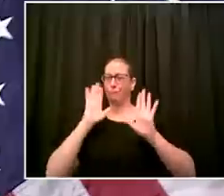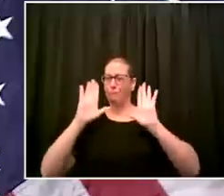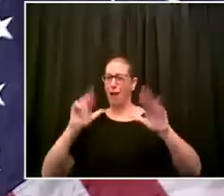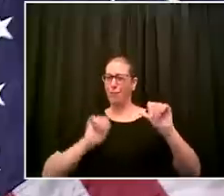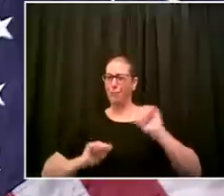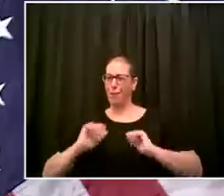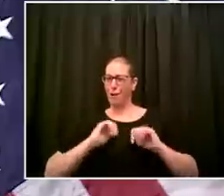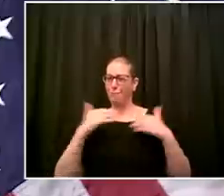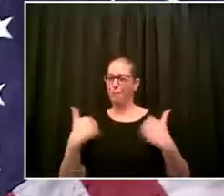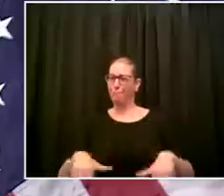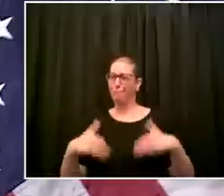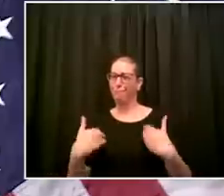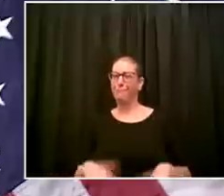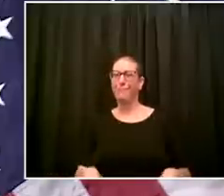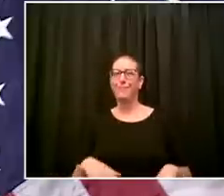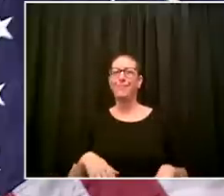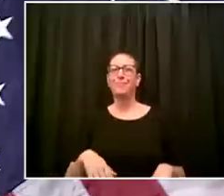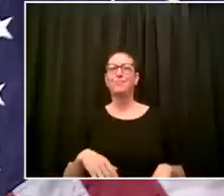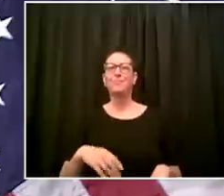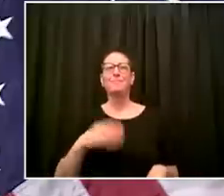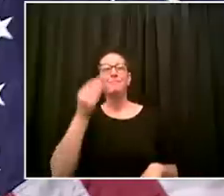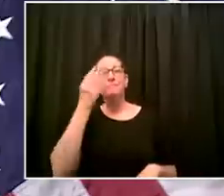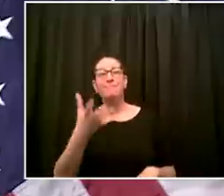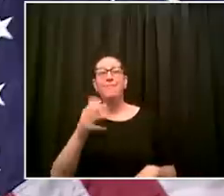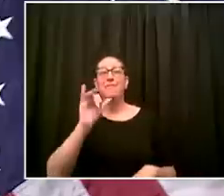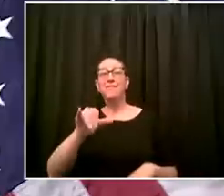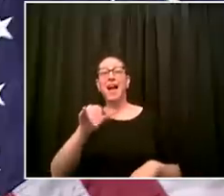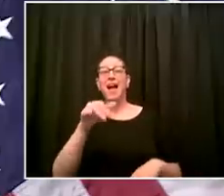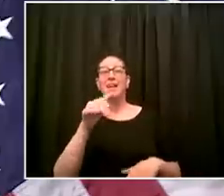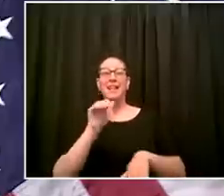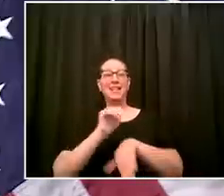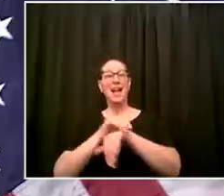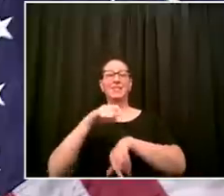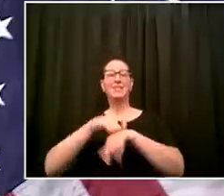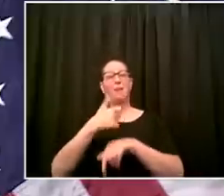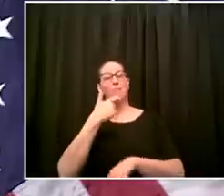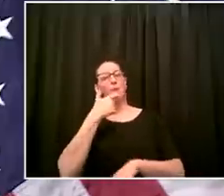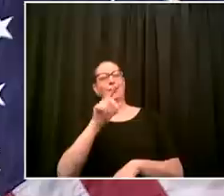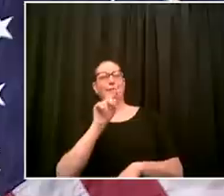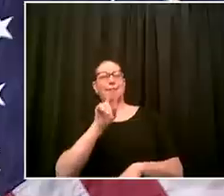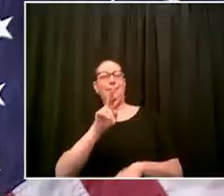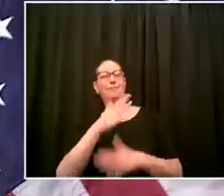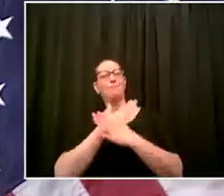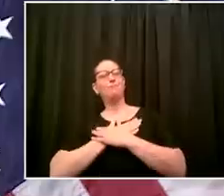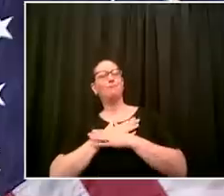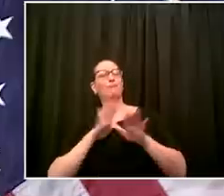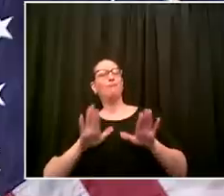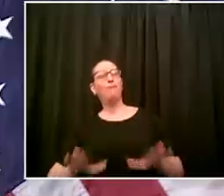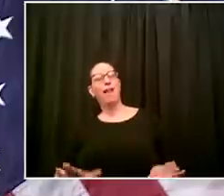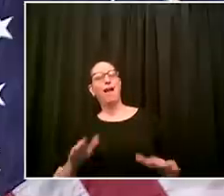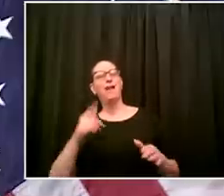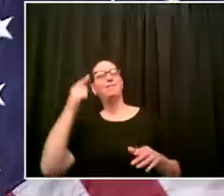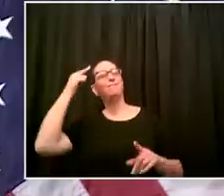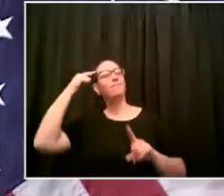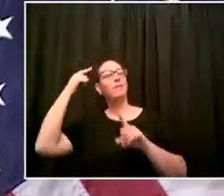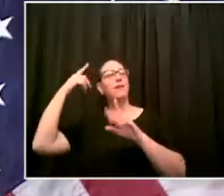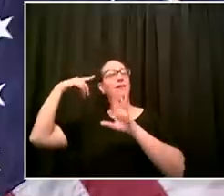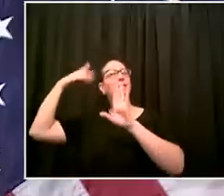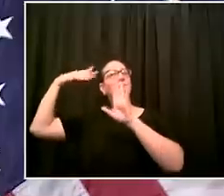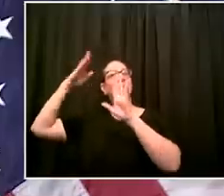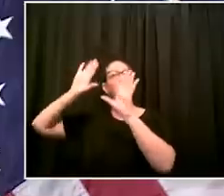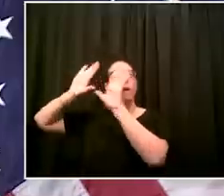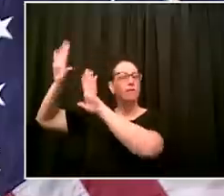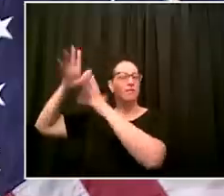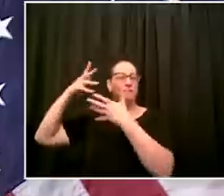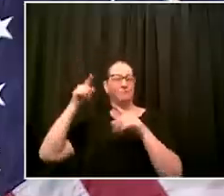mind off of something on this very serious and and you know this very when you